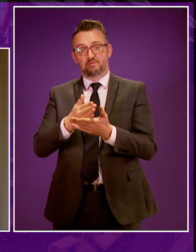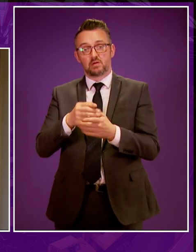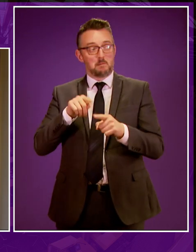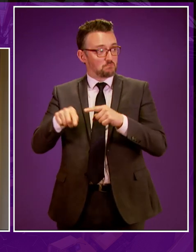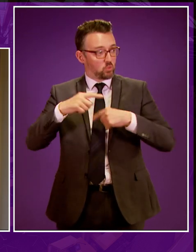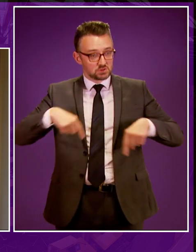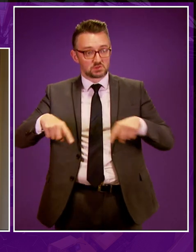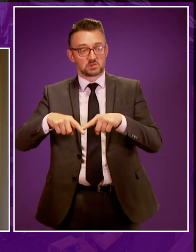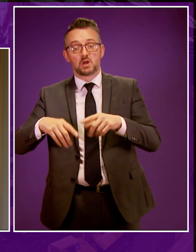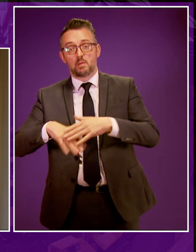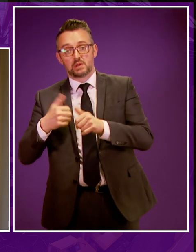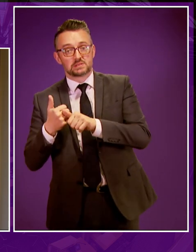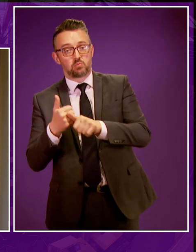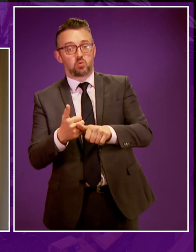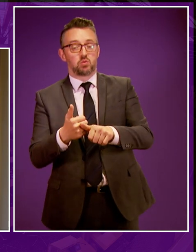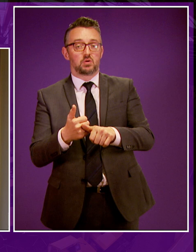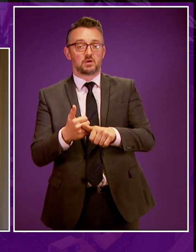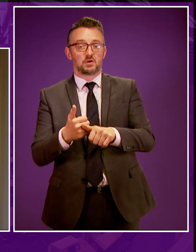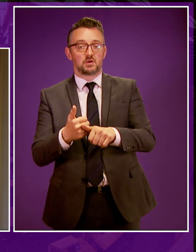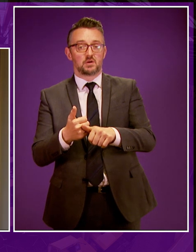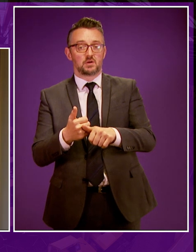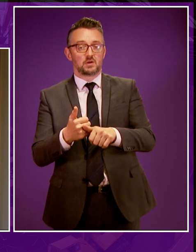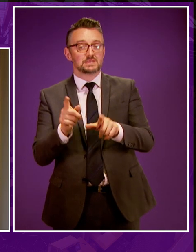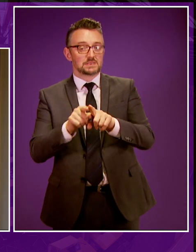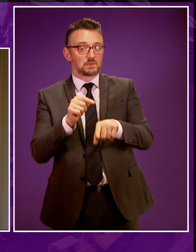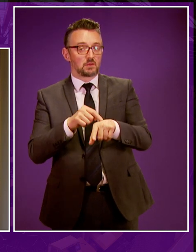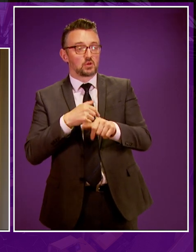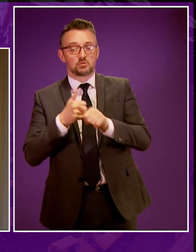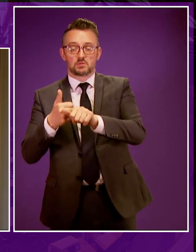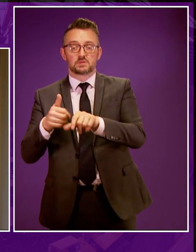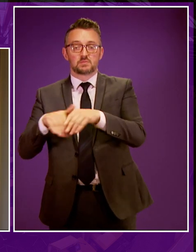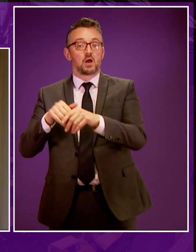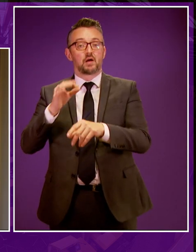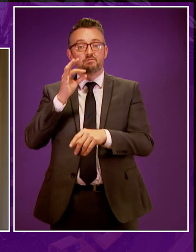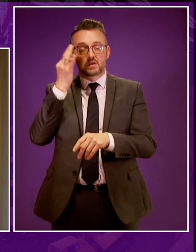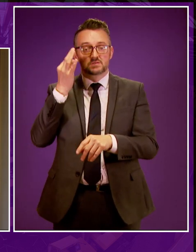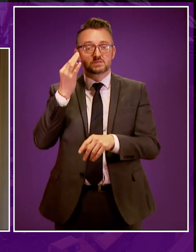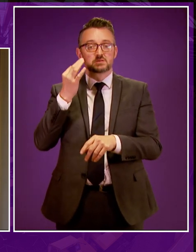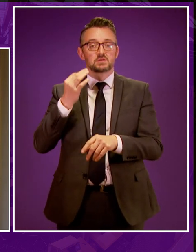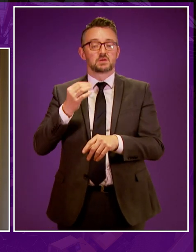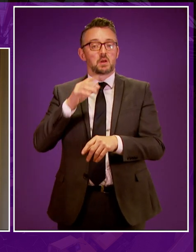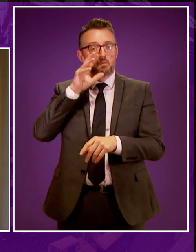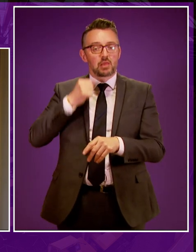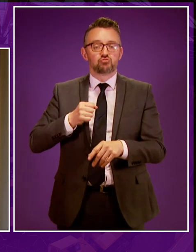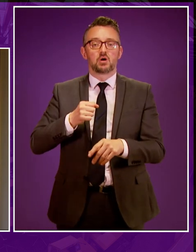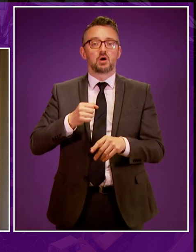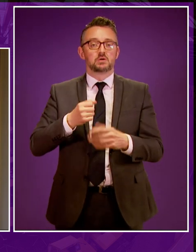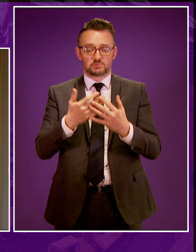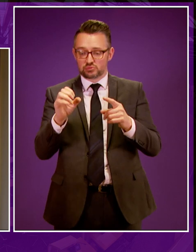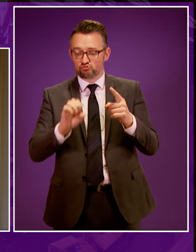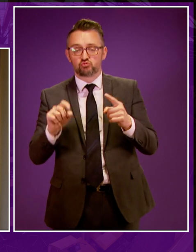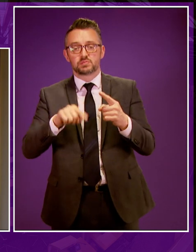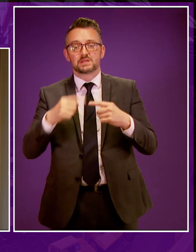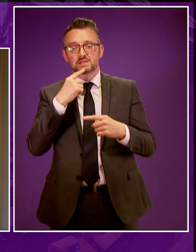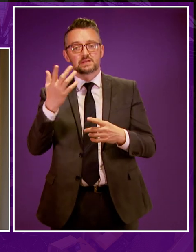overwhelming majority of members of this parliament. And in doing so, we'll join France, Bulgaria and several US states in legally